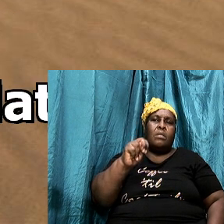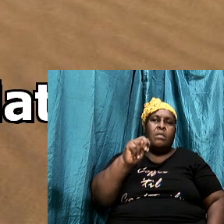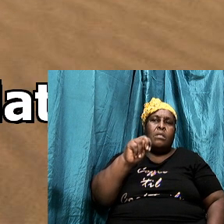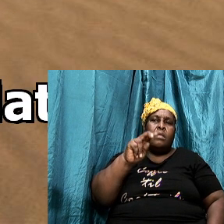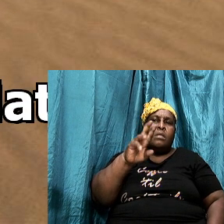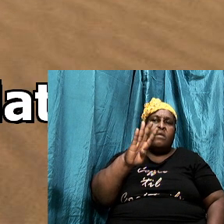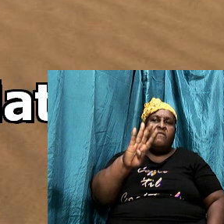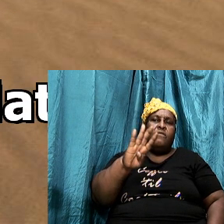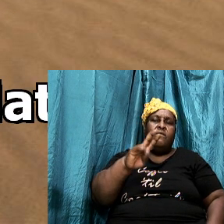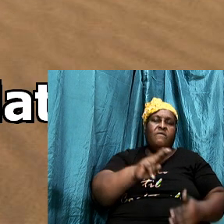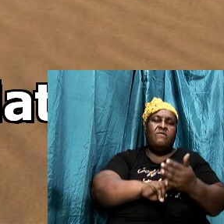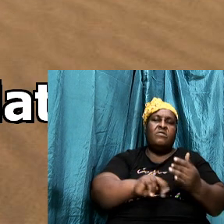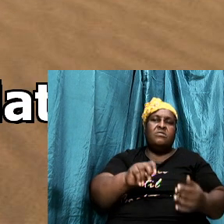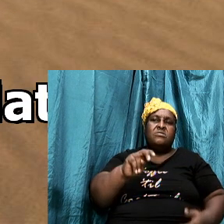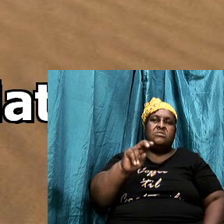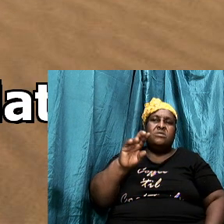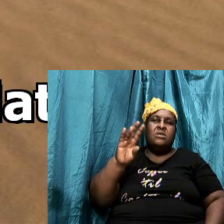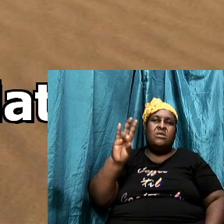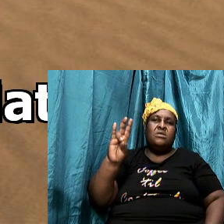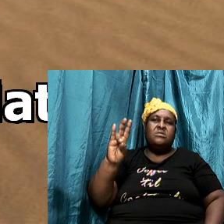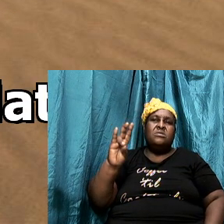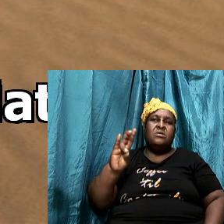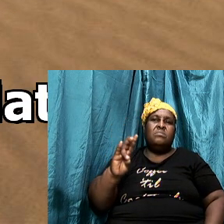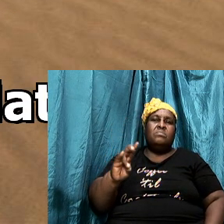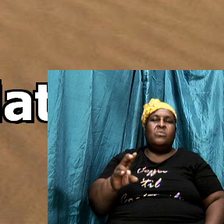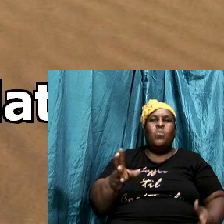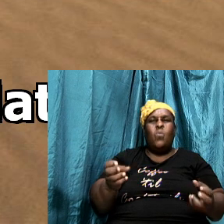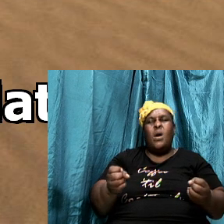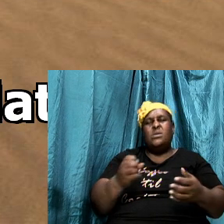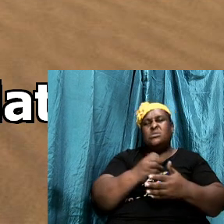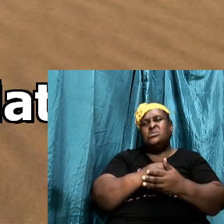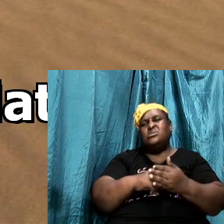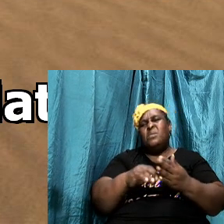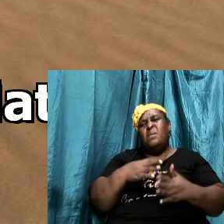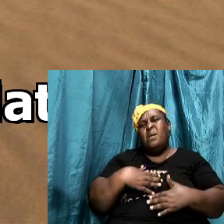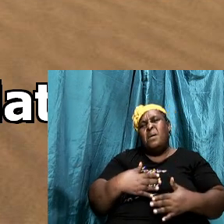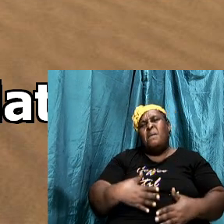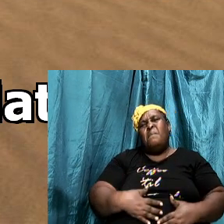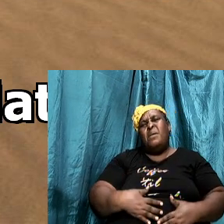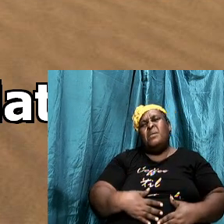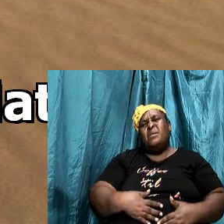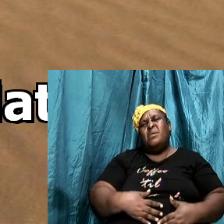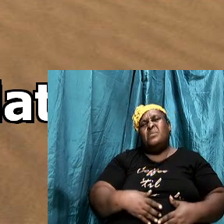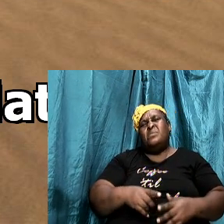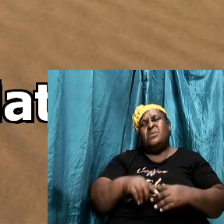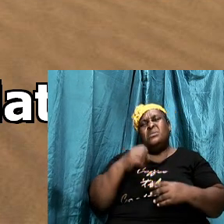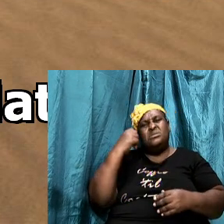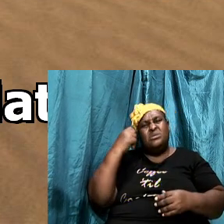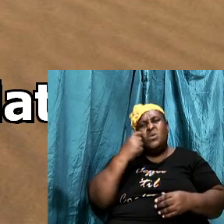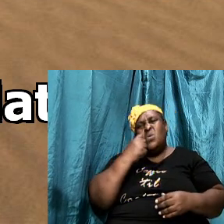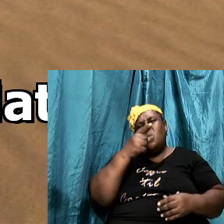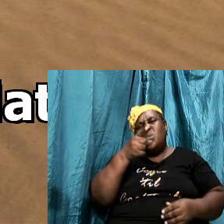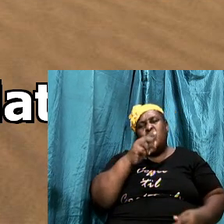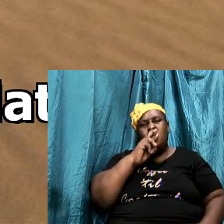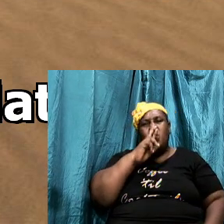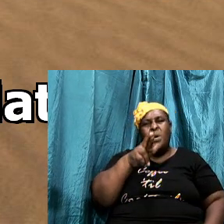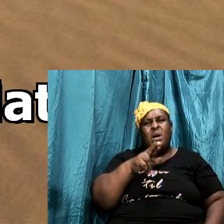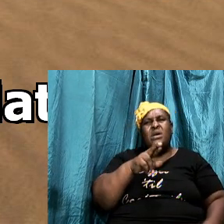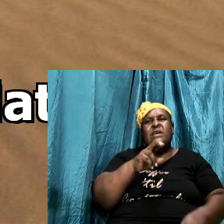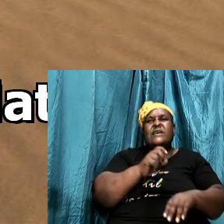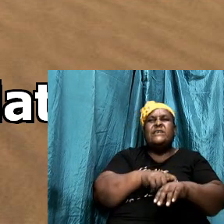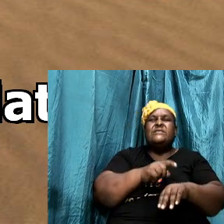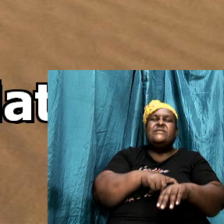verses 7 I want somebody to understand tonight who they are it's time that you